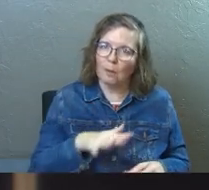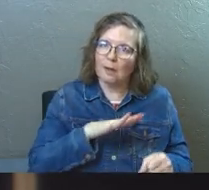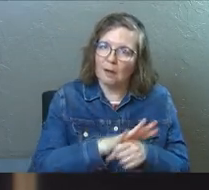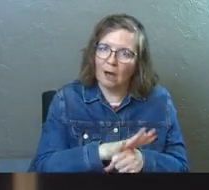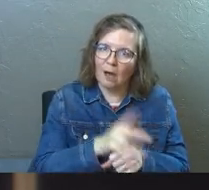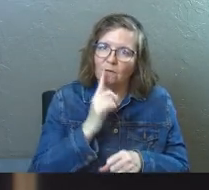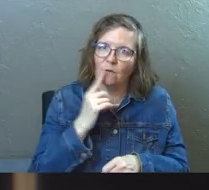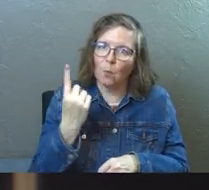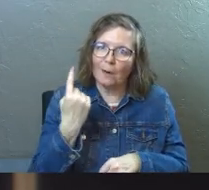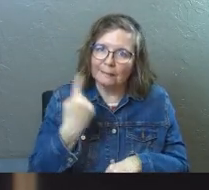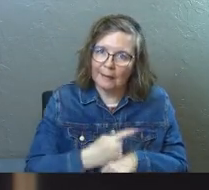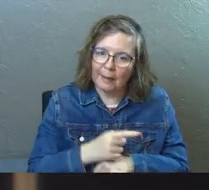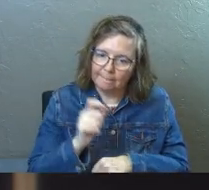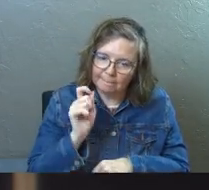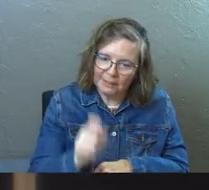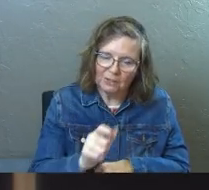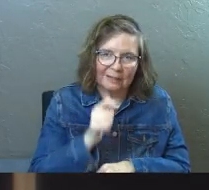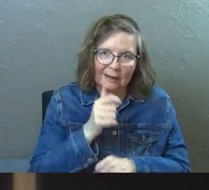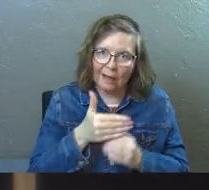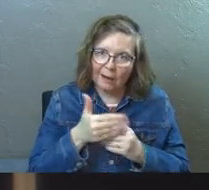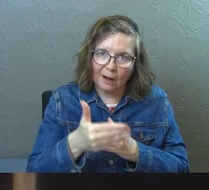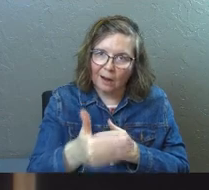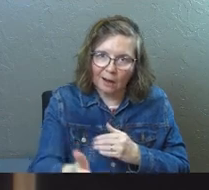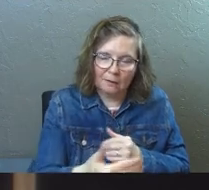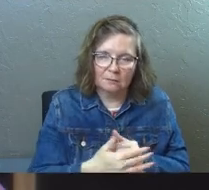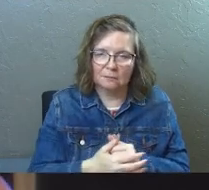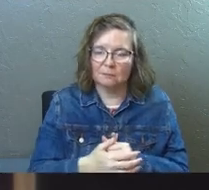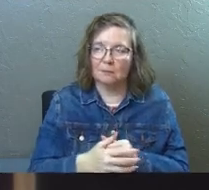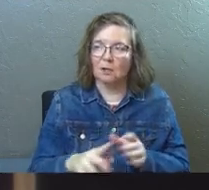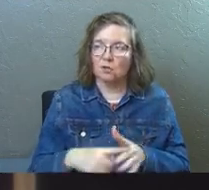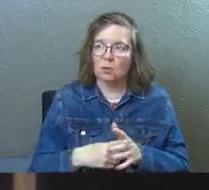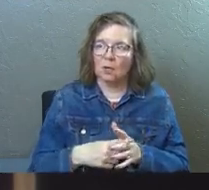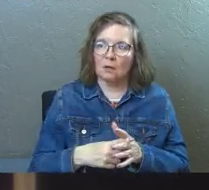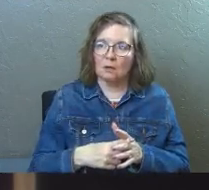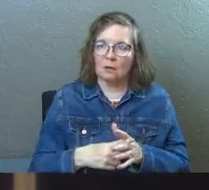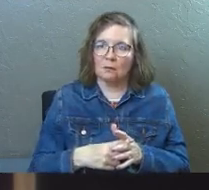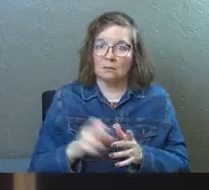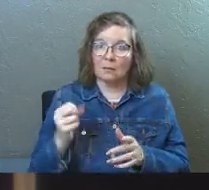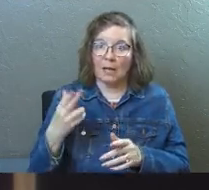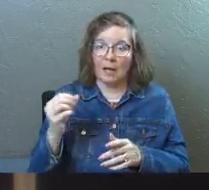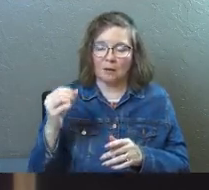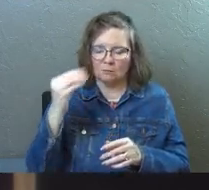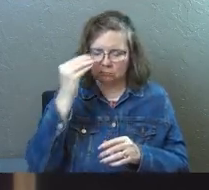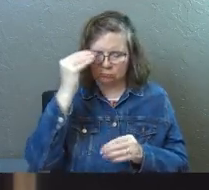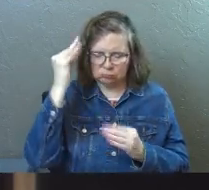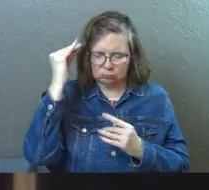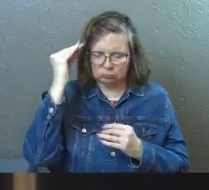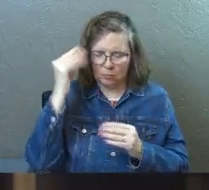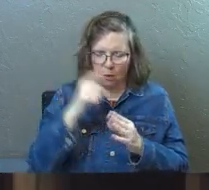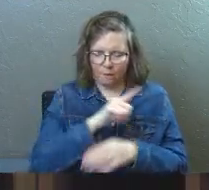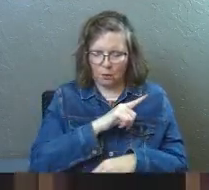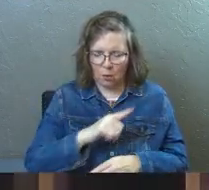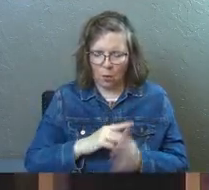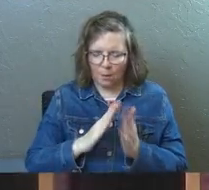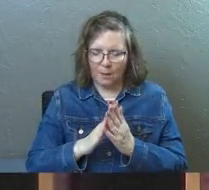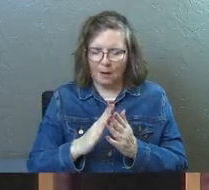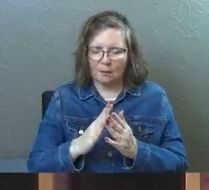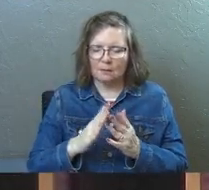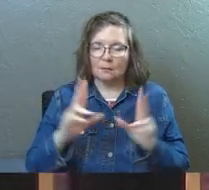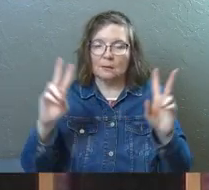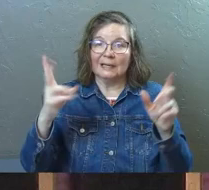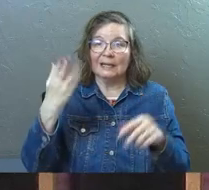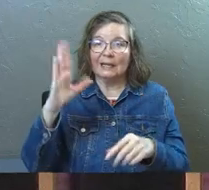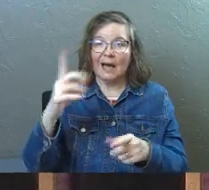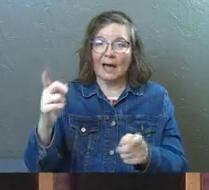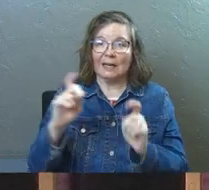enough for today. And all of a sudden you start to hear pre-echos maybe in your mind of the Lord's prayer. God, give us